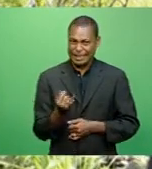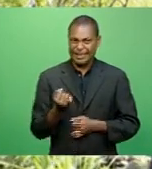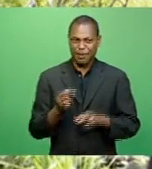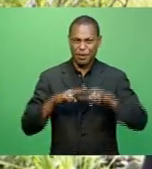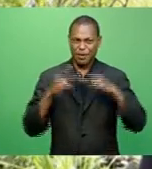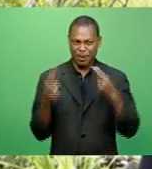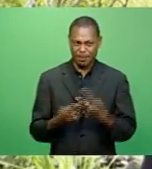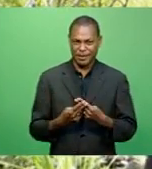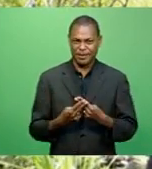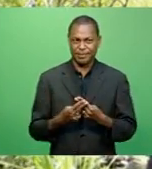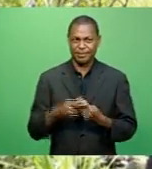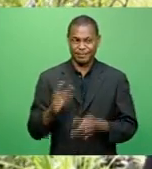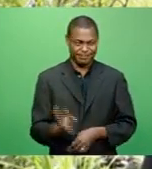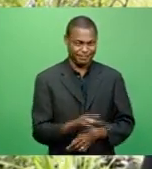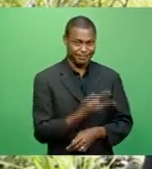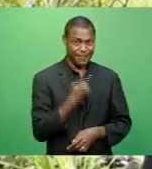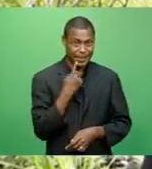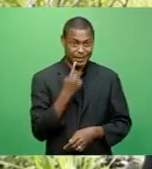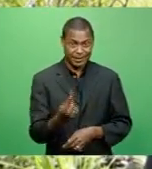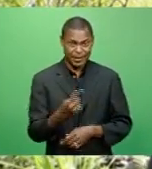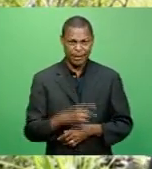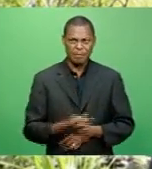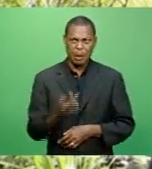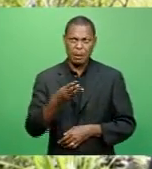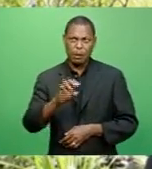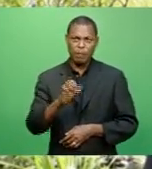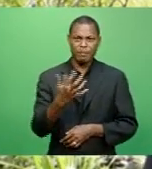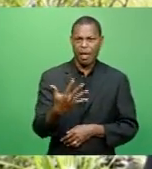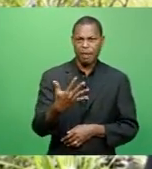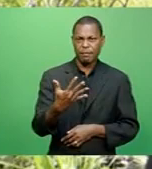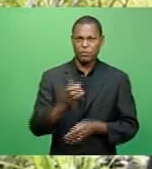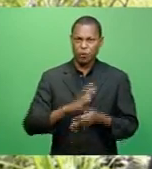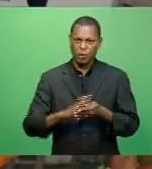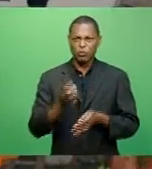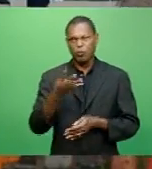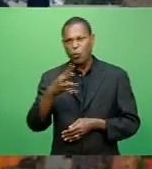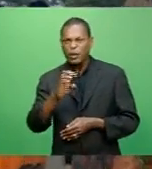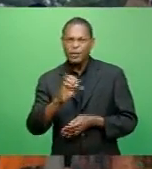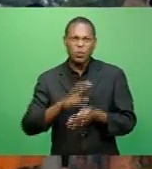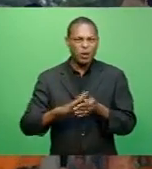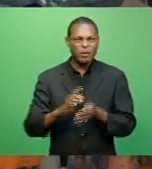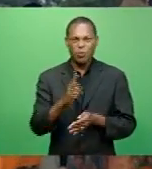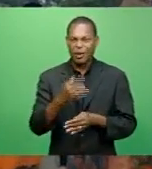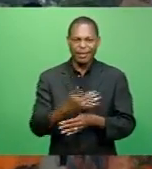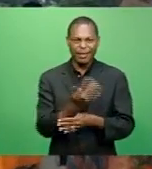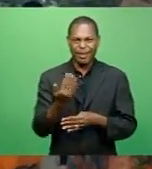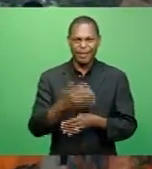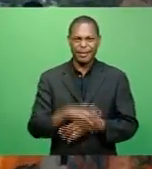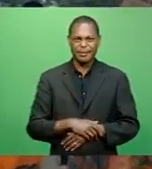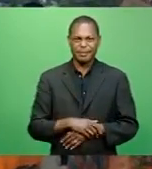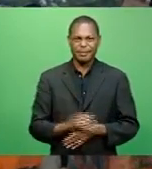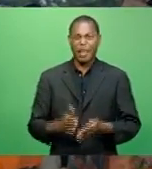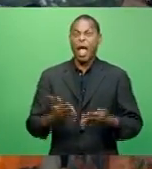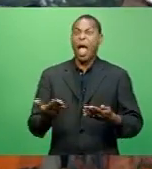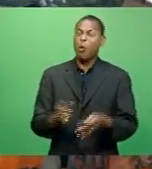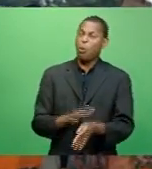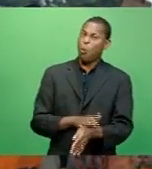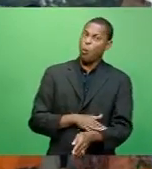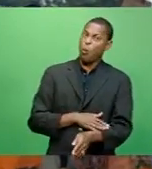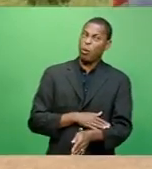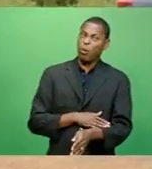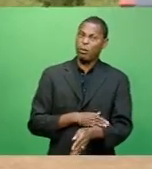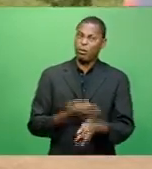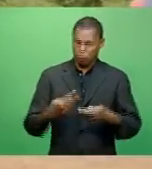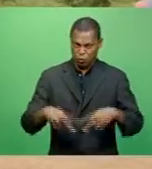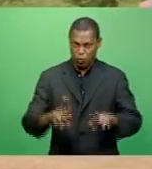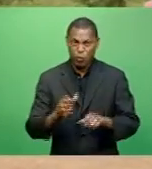For me alone, I can get $35 to $40 a day. For exactly how long the route will be used is